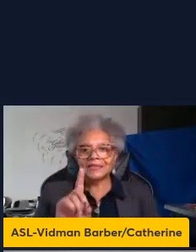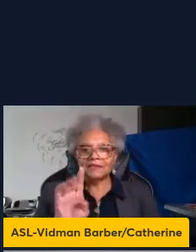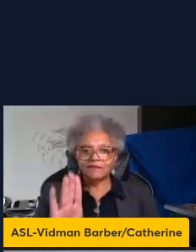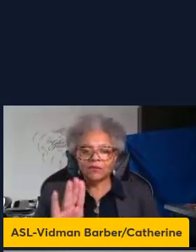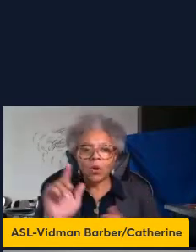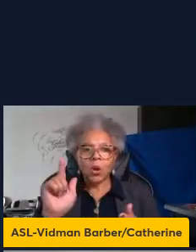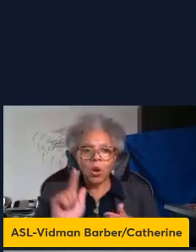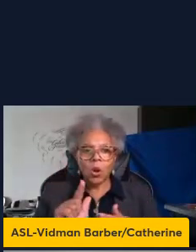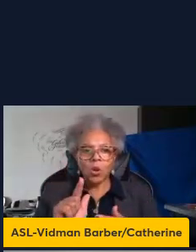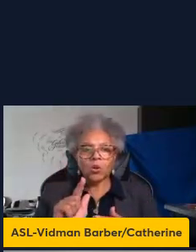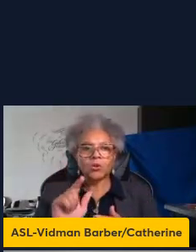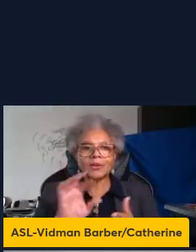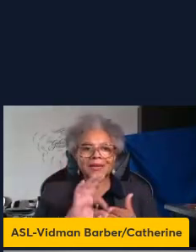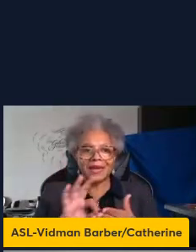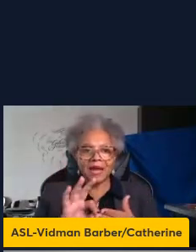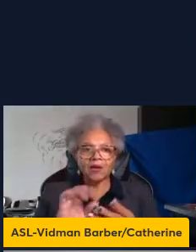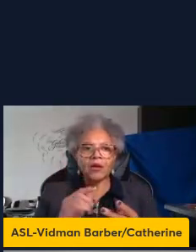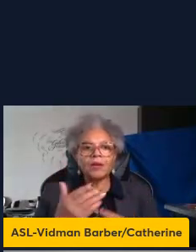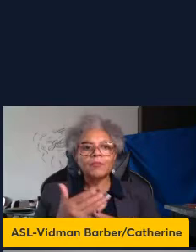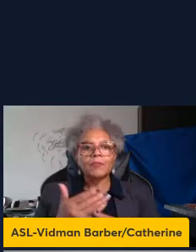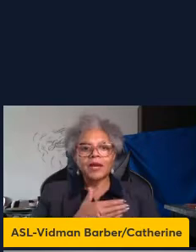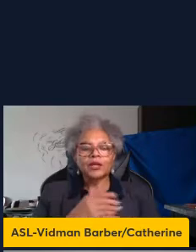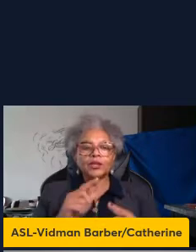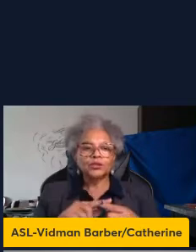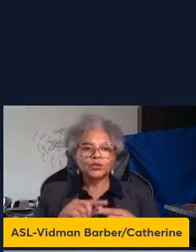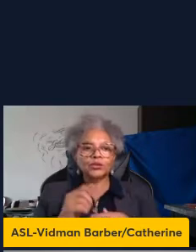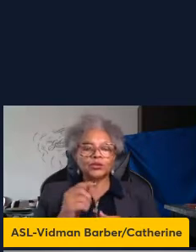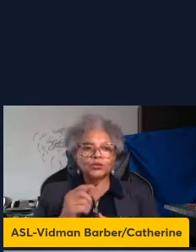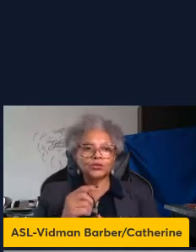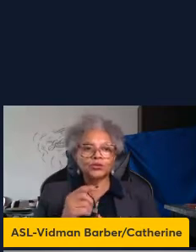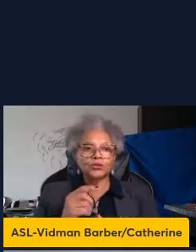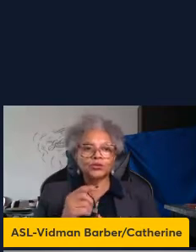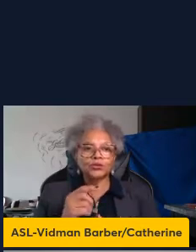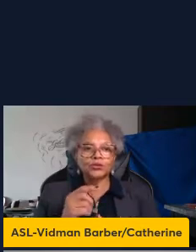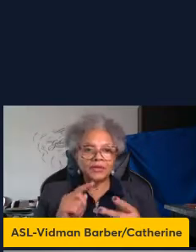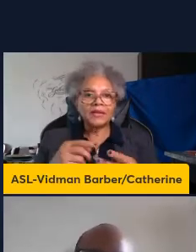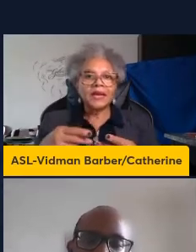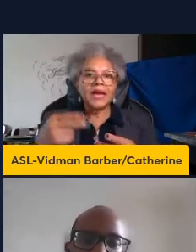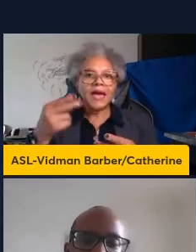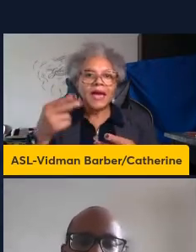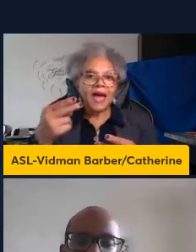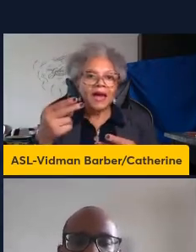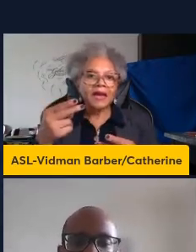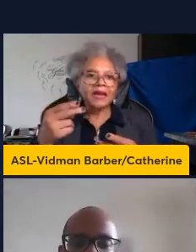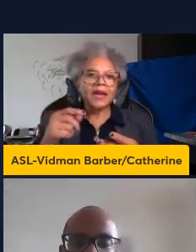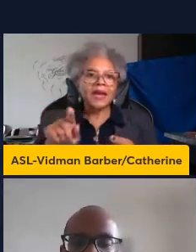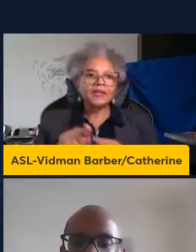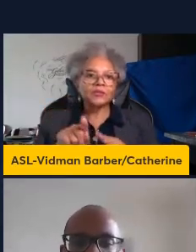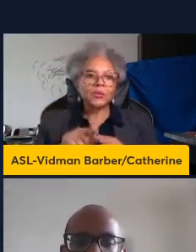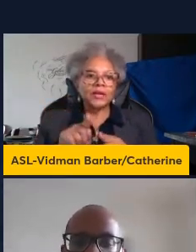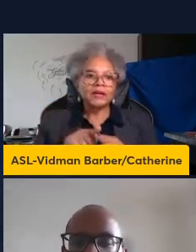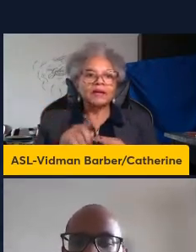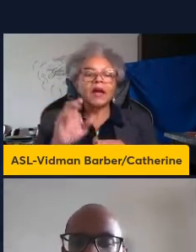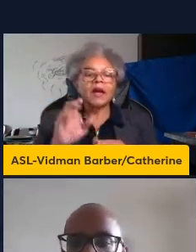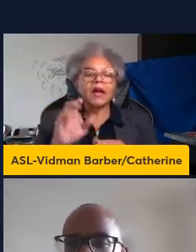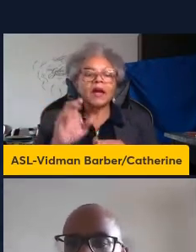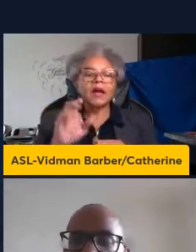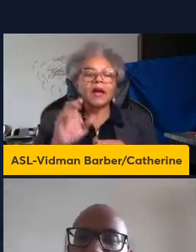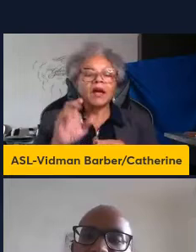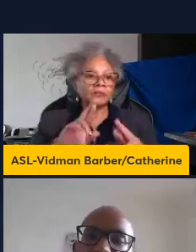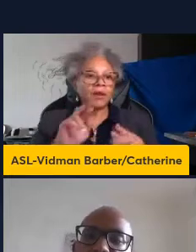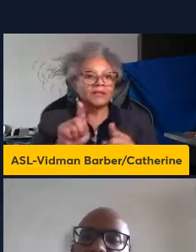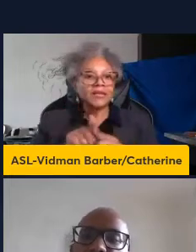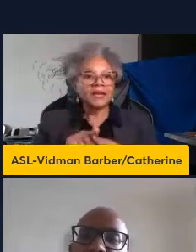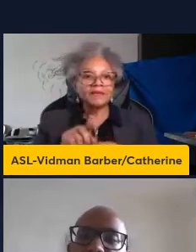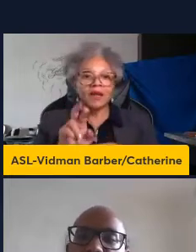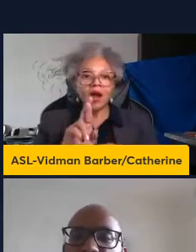prior to treatment initiation high viral load as well as efficient response into ART